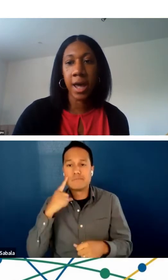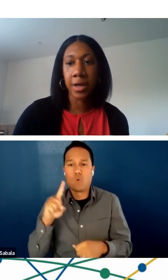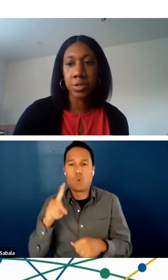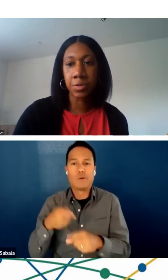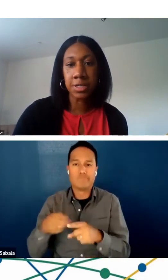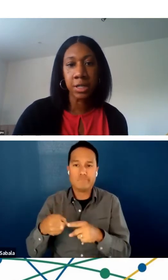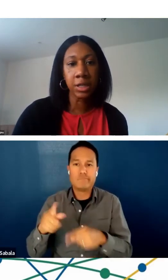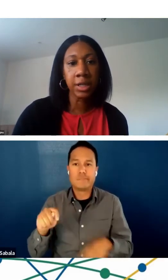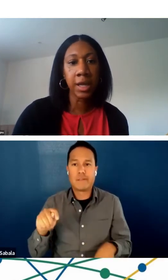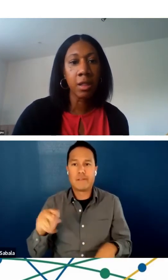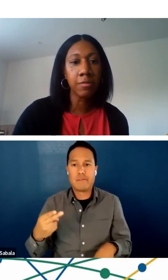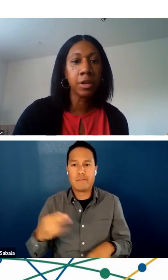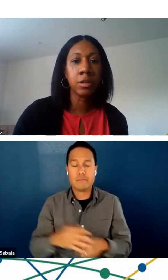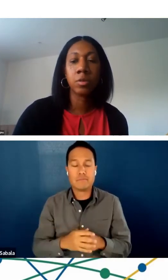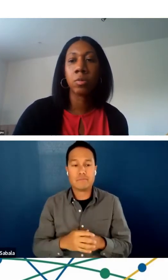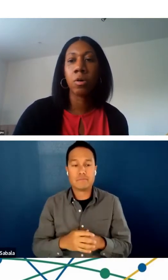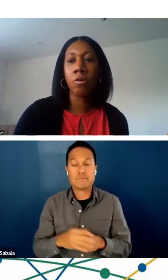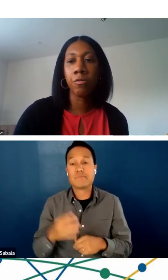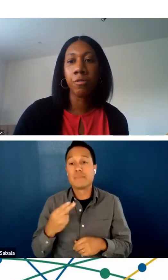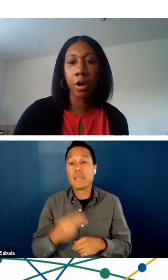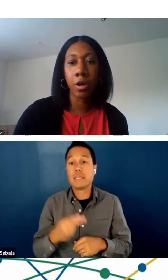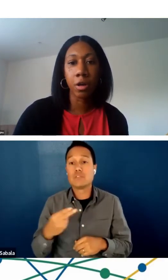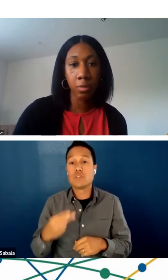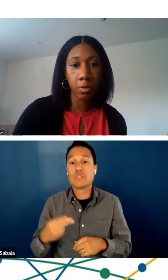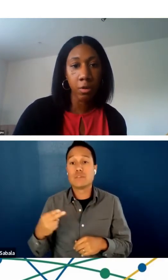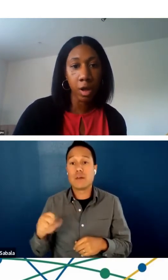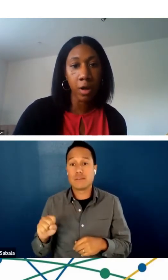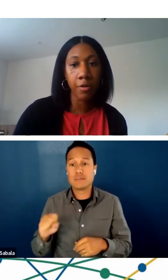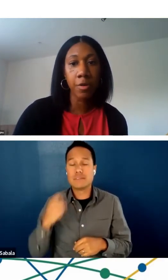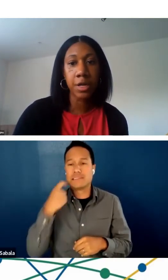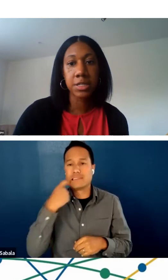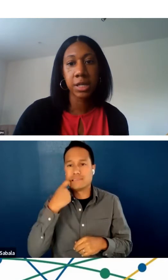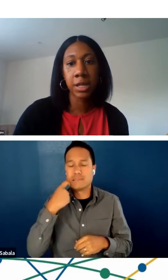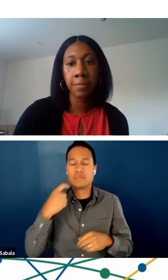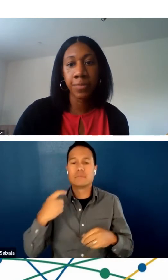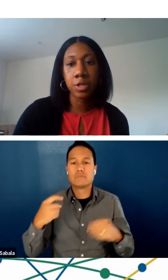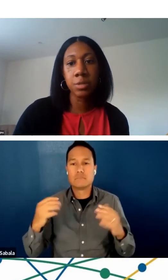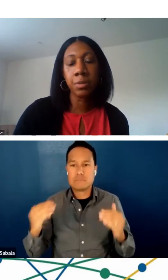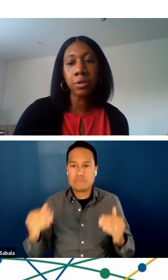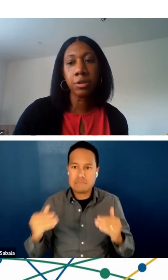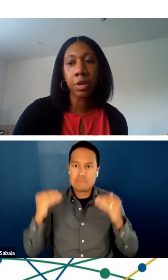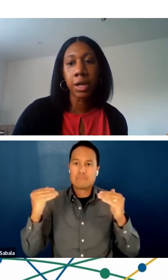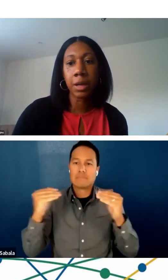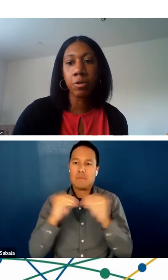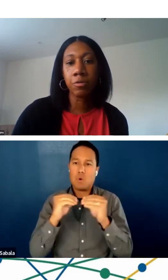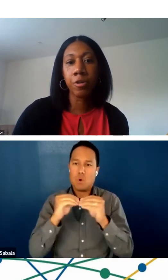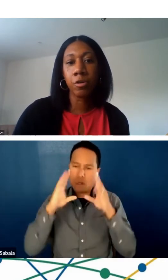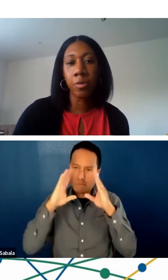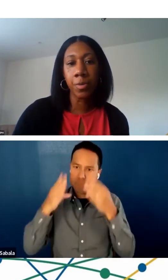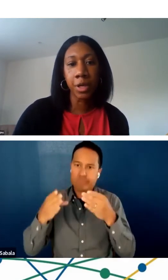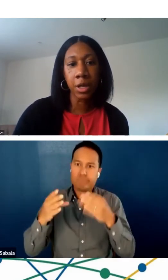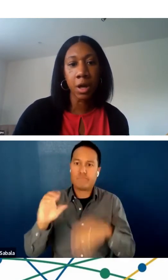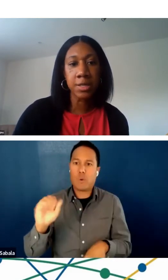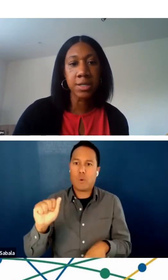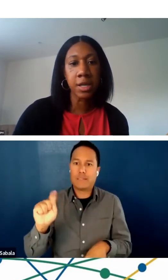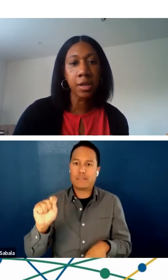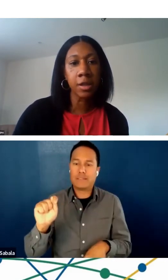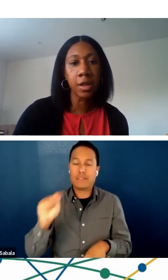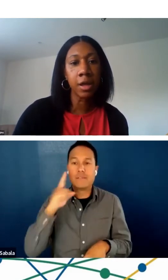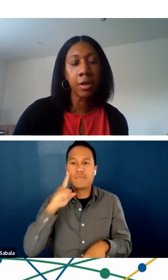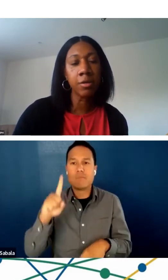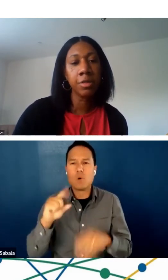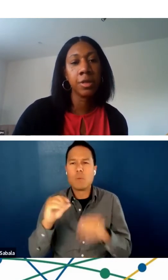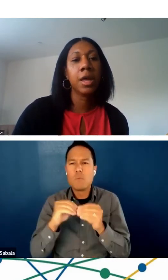HHS has recently elevated the role for the role of OAT to be able to create a more focal point on